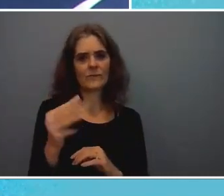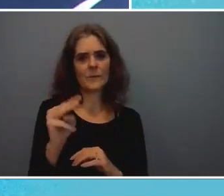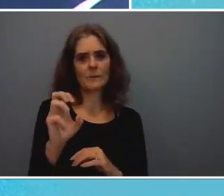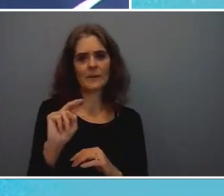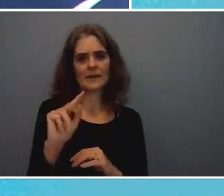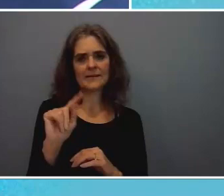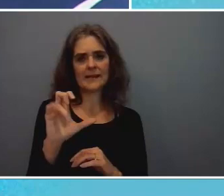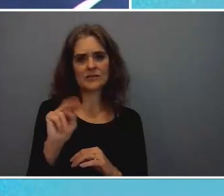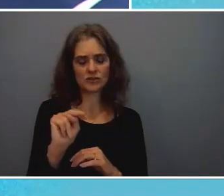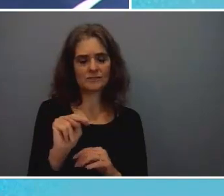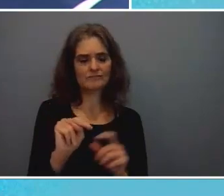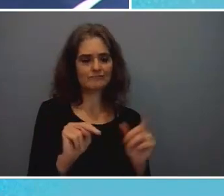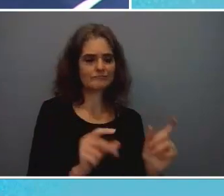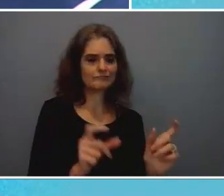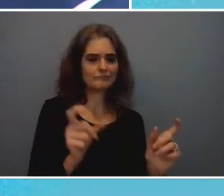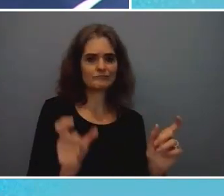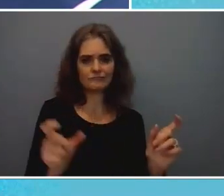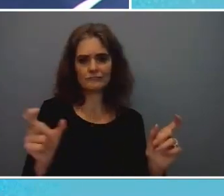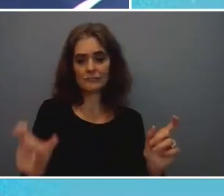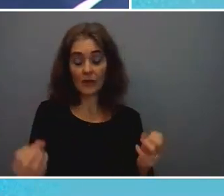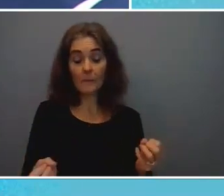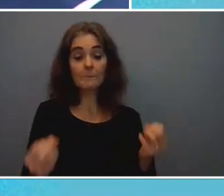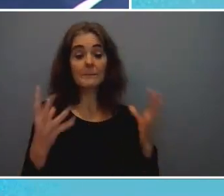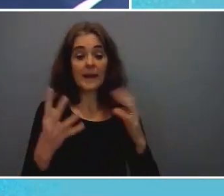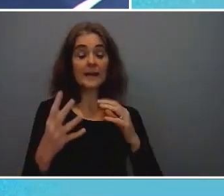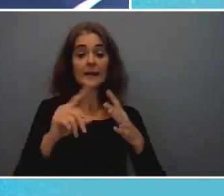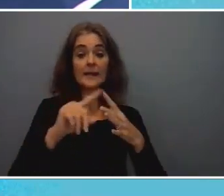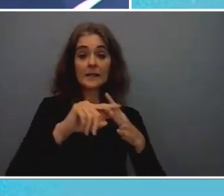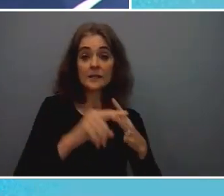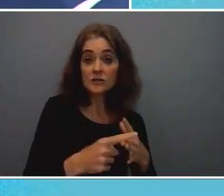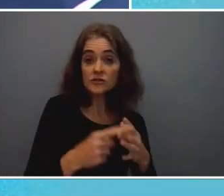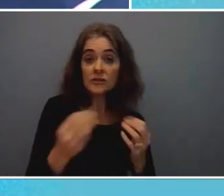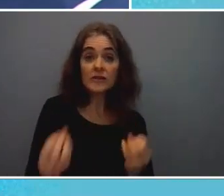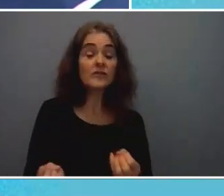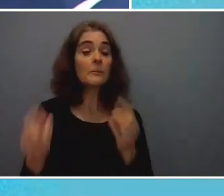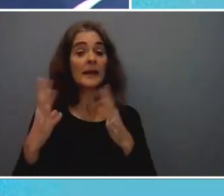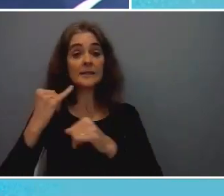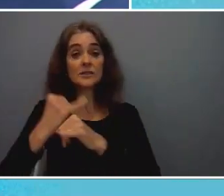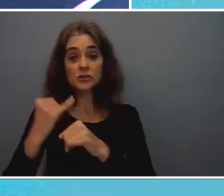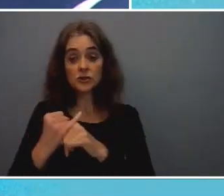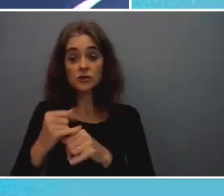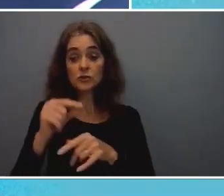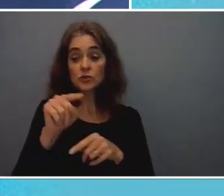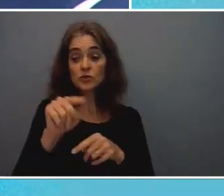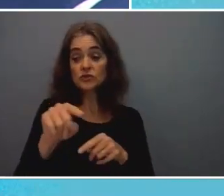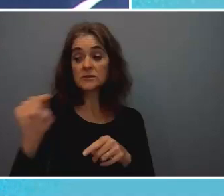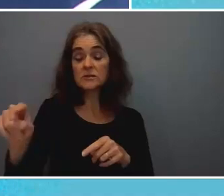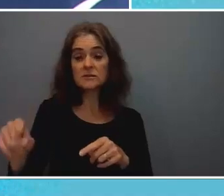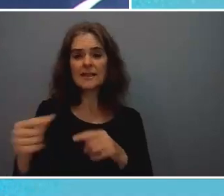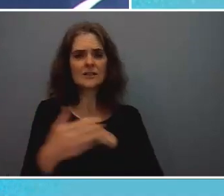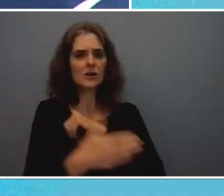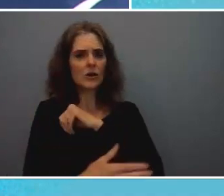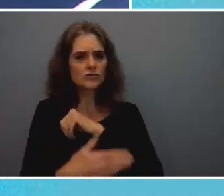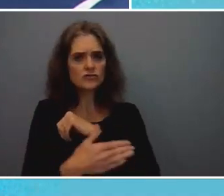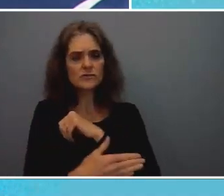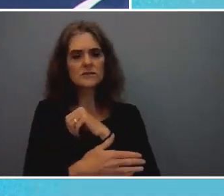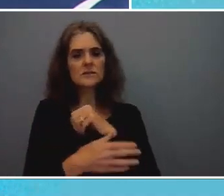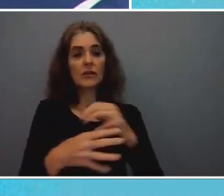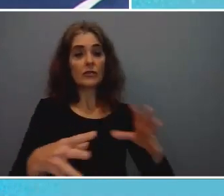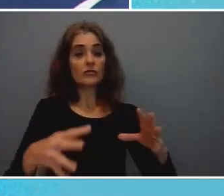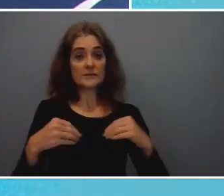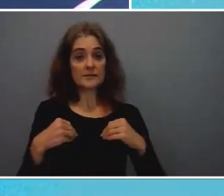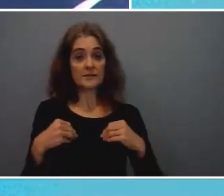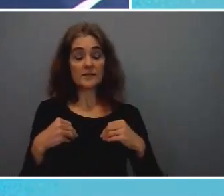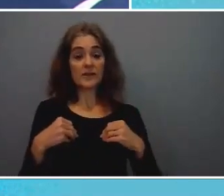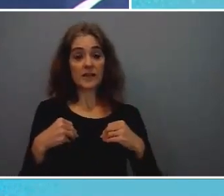many initiatives many institutions um and and and and countries on the receiving hand have to